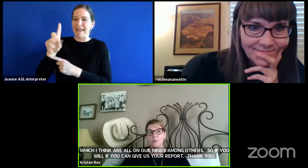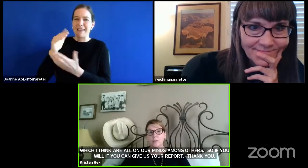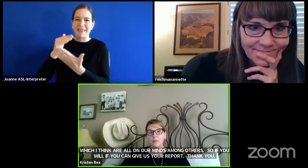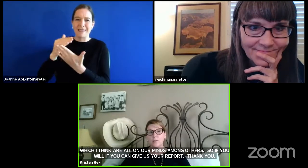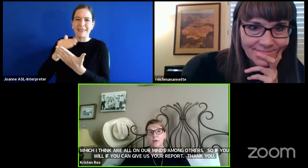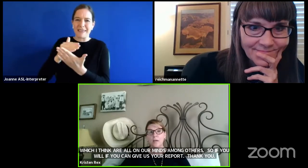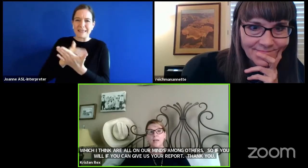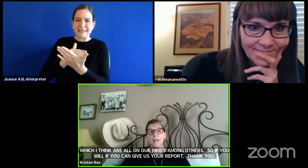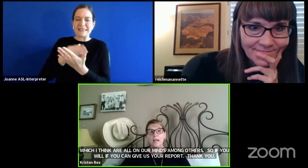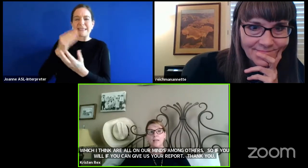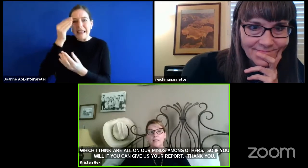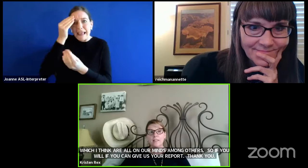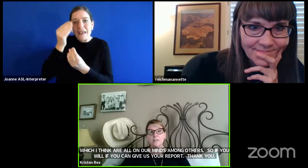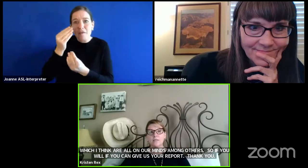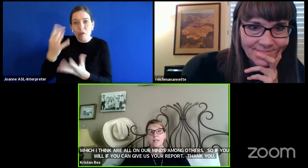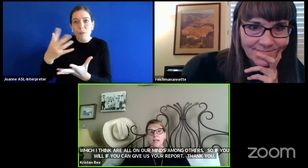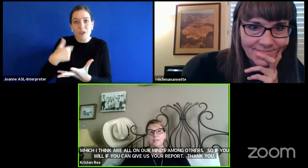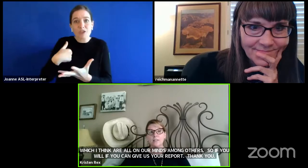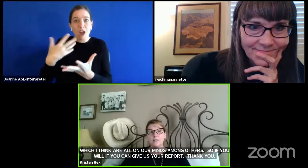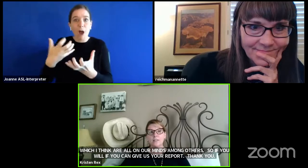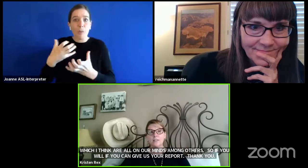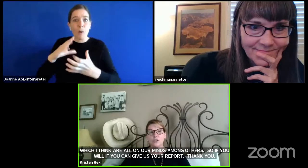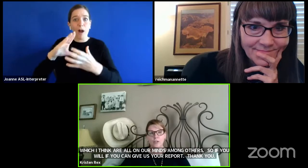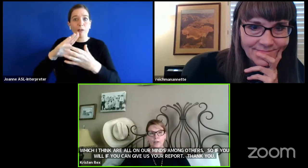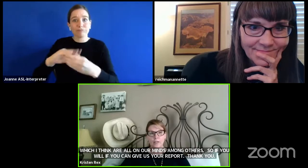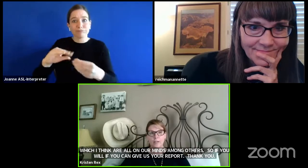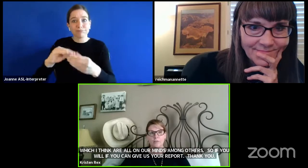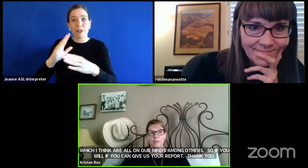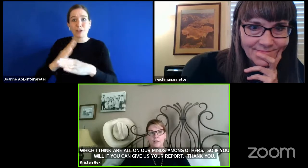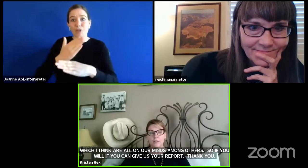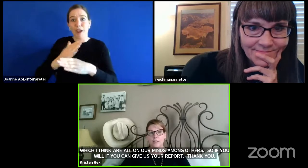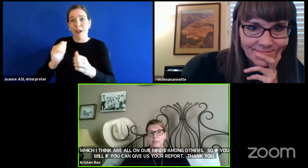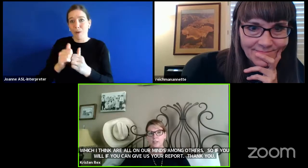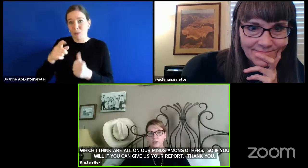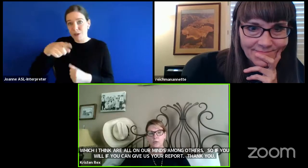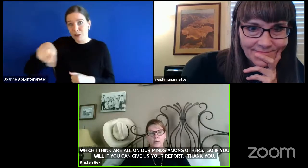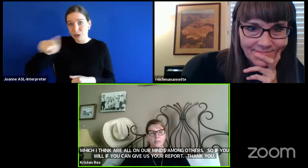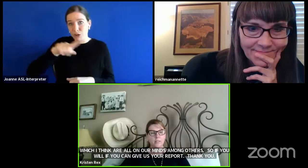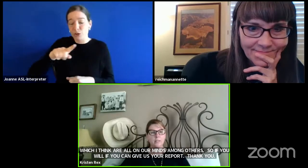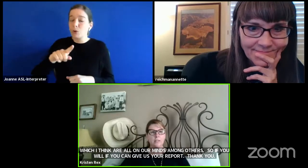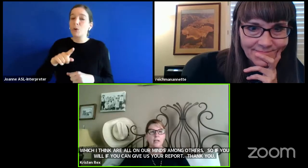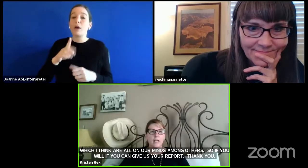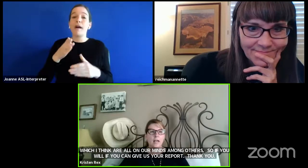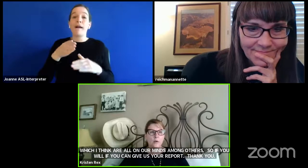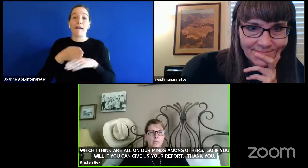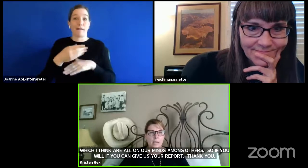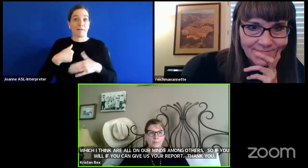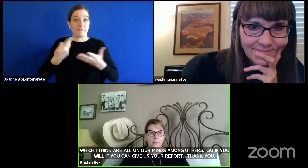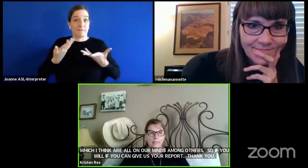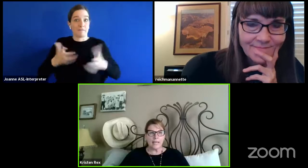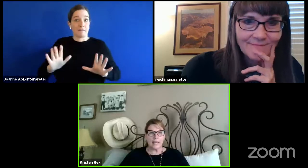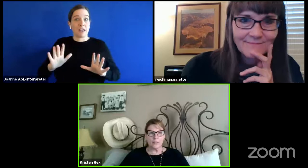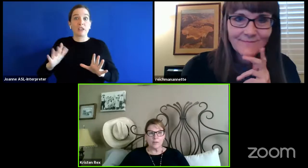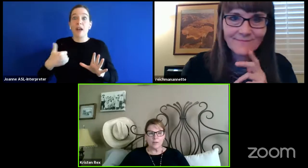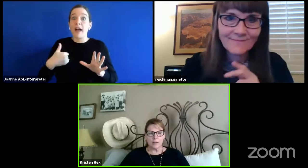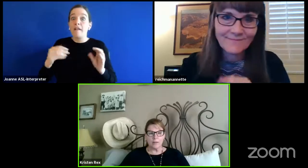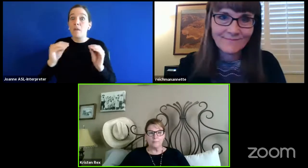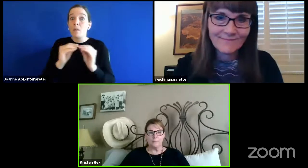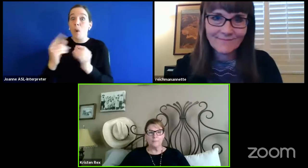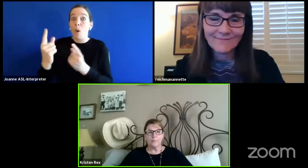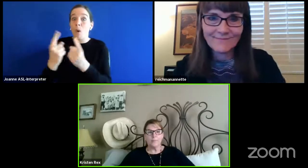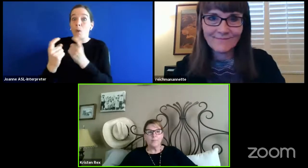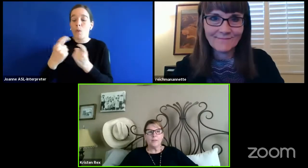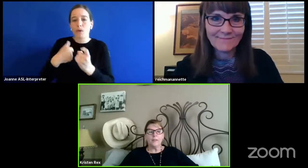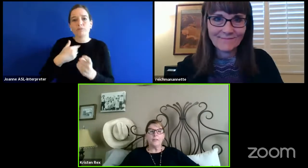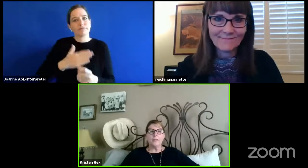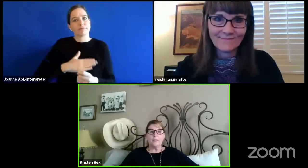to share with you. At the end of that sharing, if there's additional questions, I will be happy to answer them.